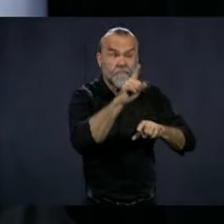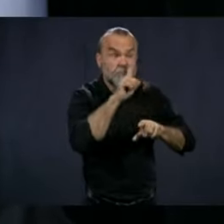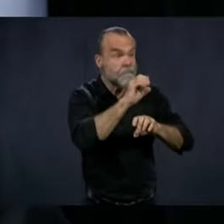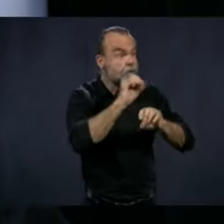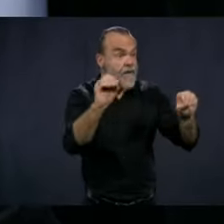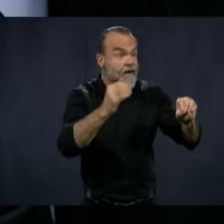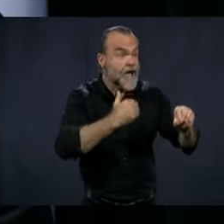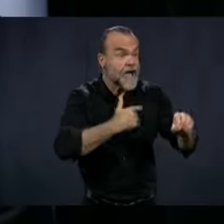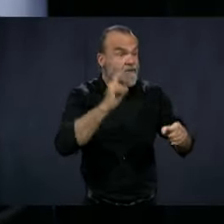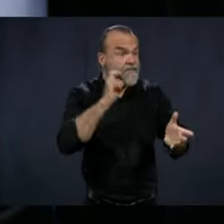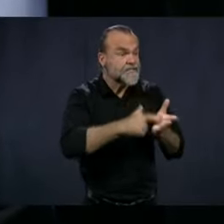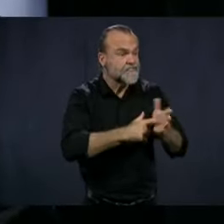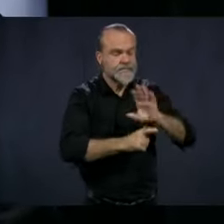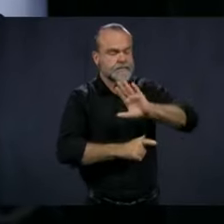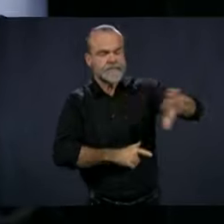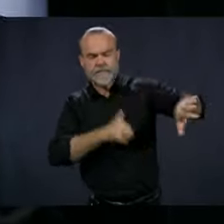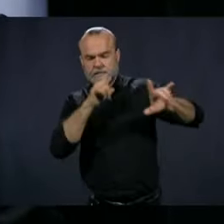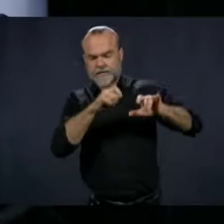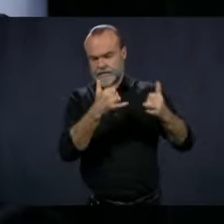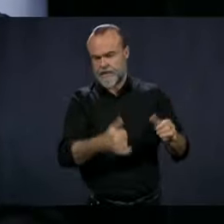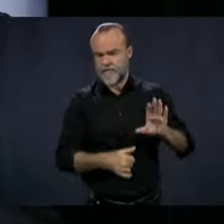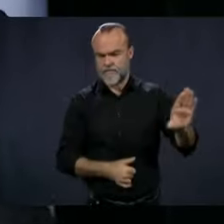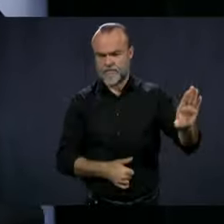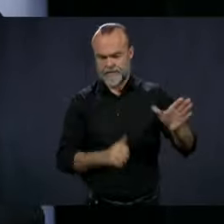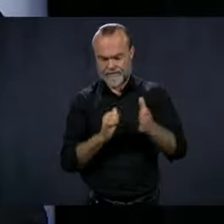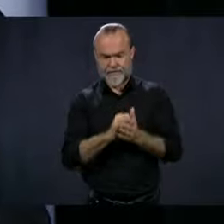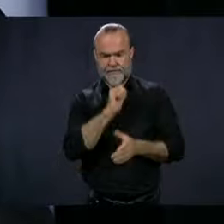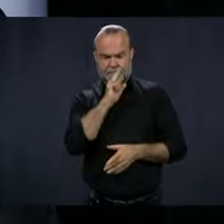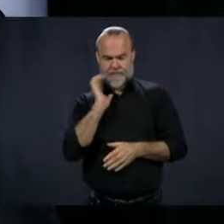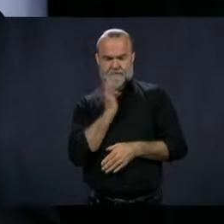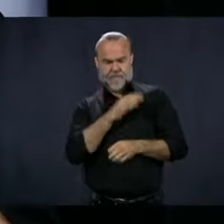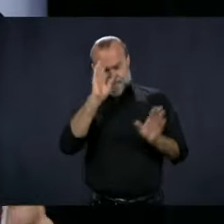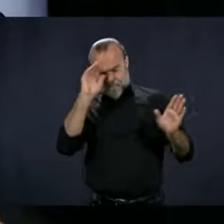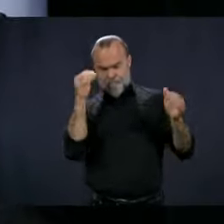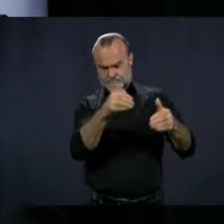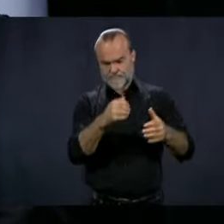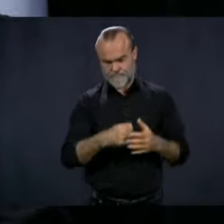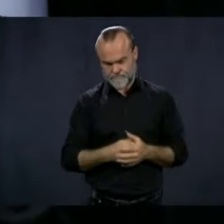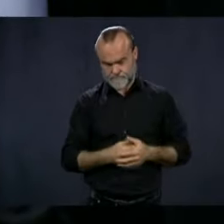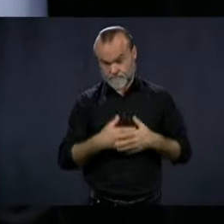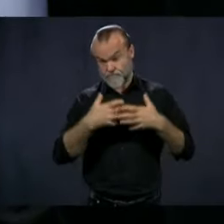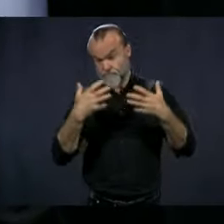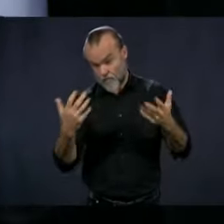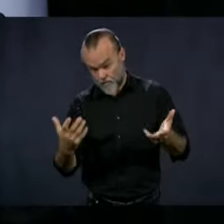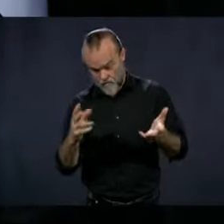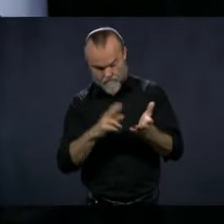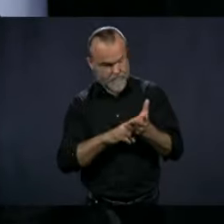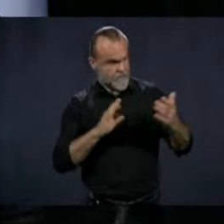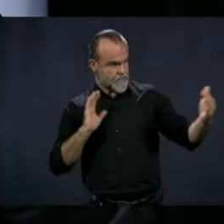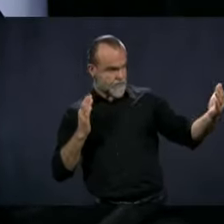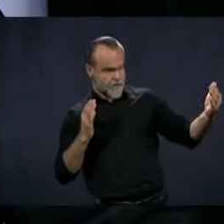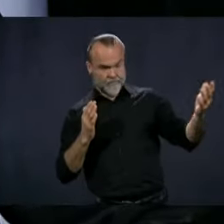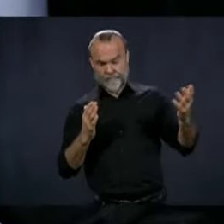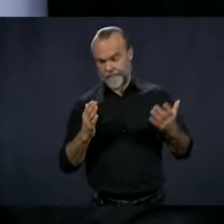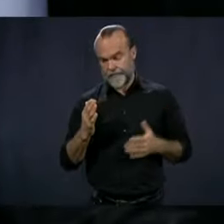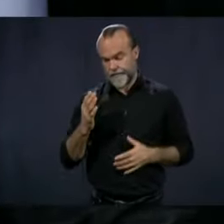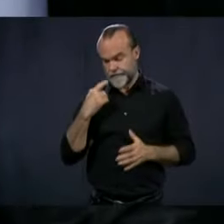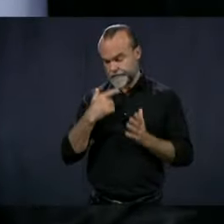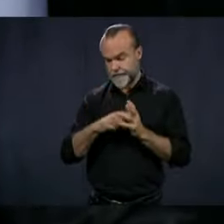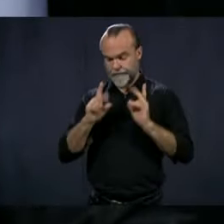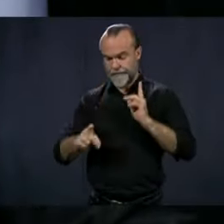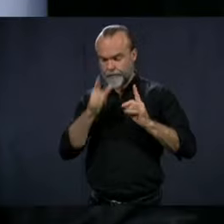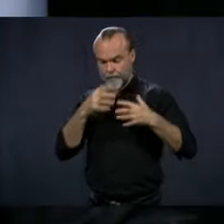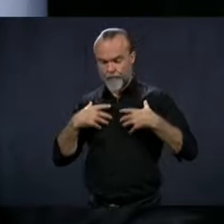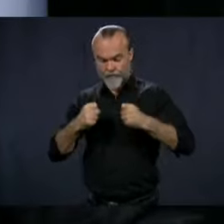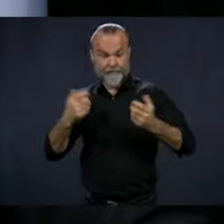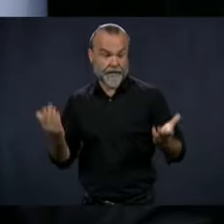So I realize very well that when we compare, right now, people that recovered,